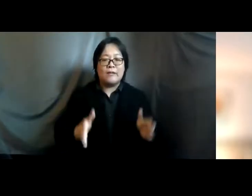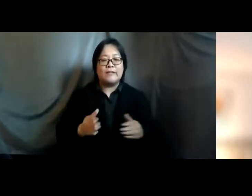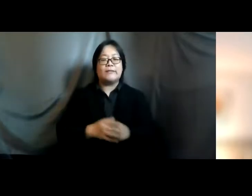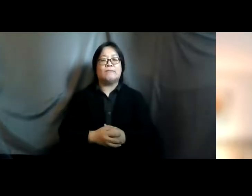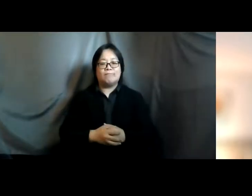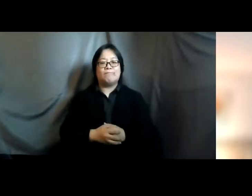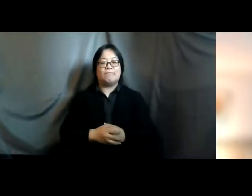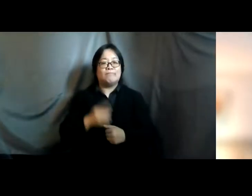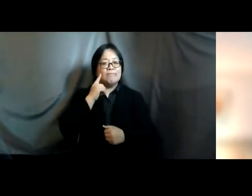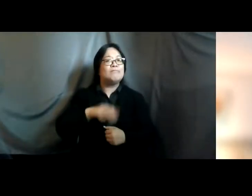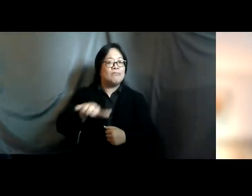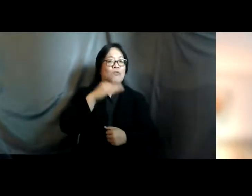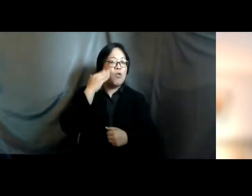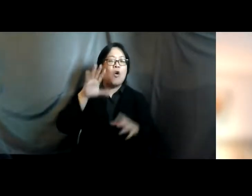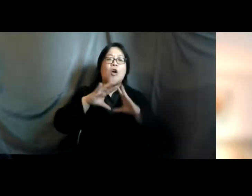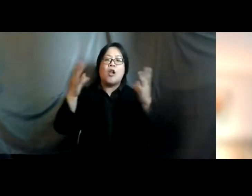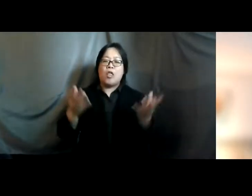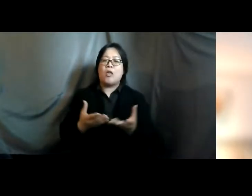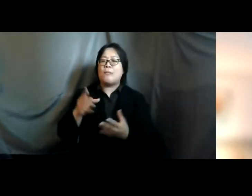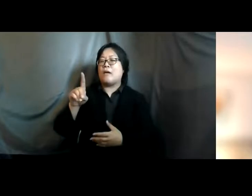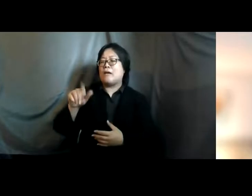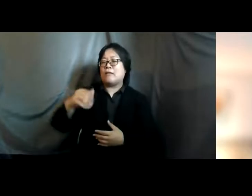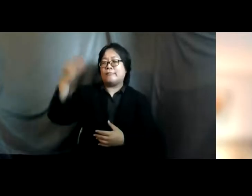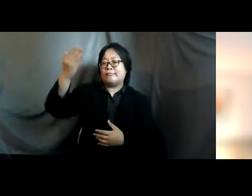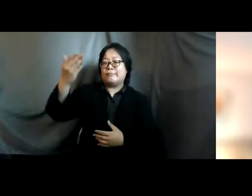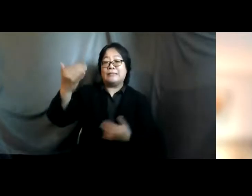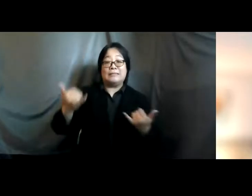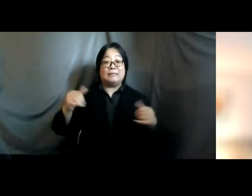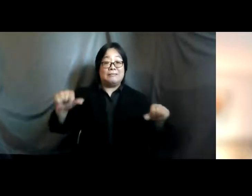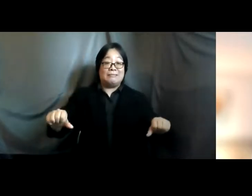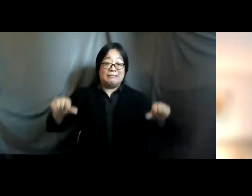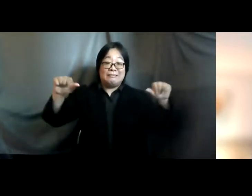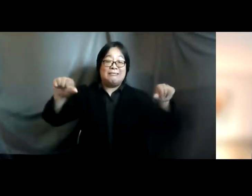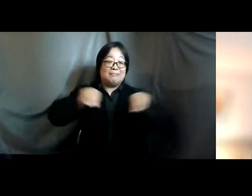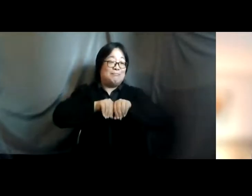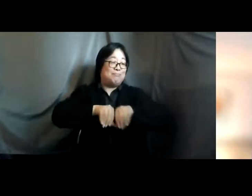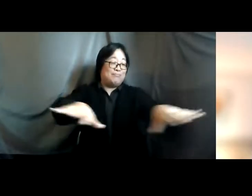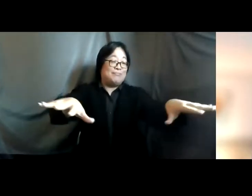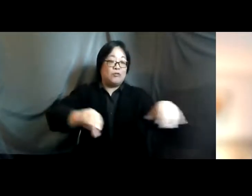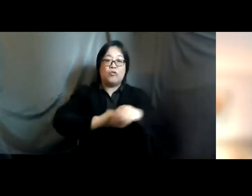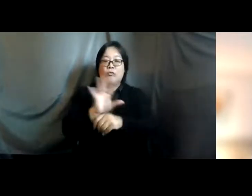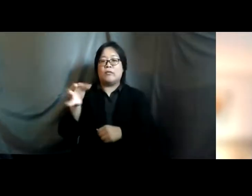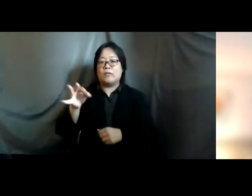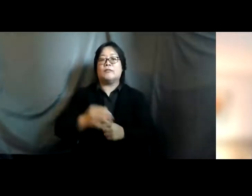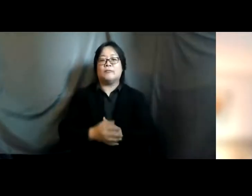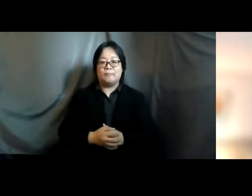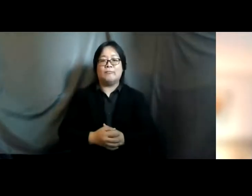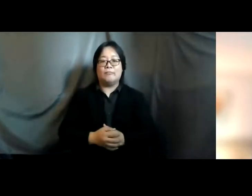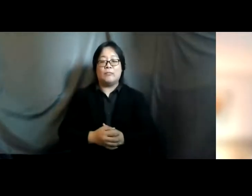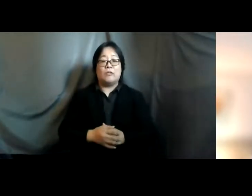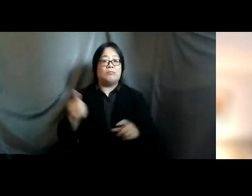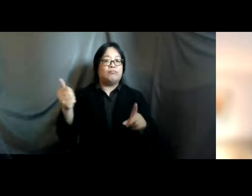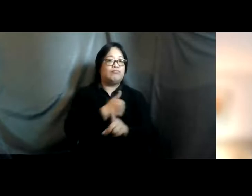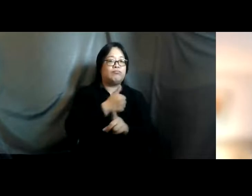know that global data confirms that since the outbreak of the covert 19 pandemic reports on violence against women and girls